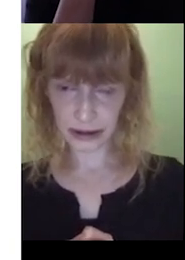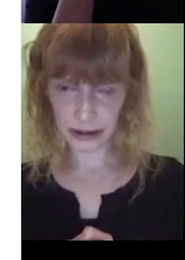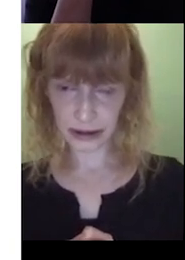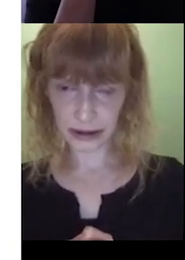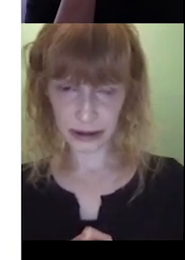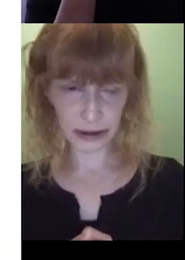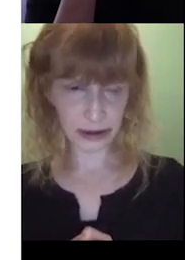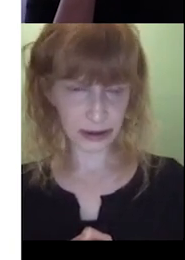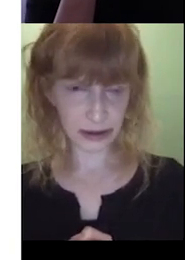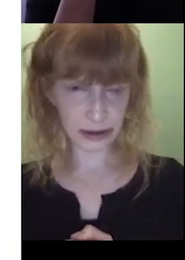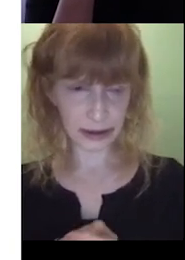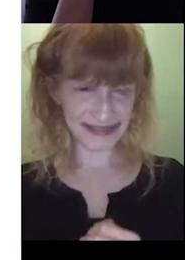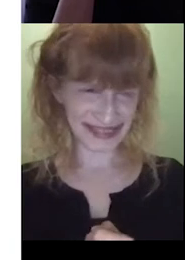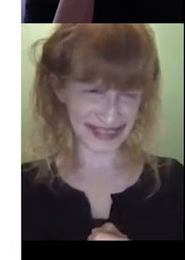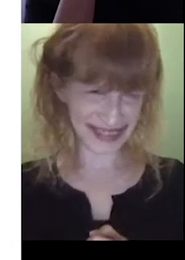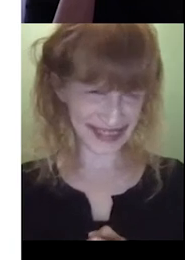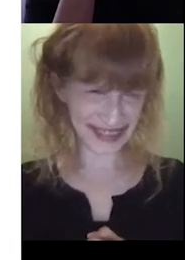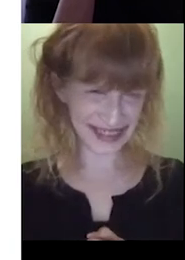Jennifer, is that a real hand up?